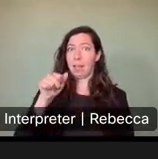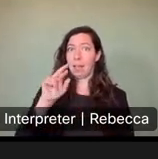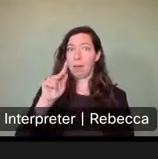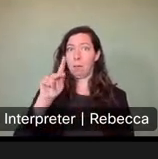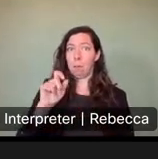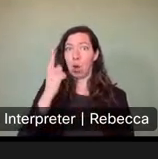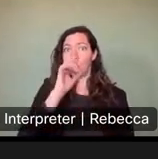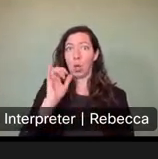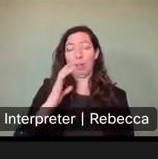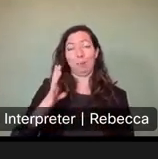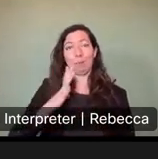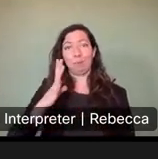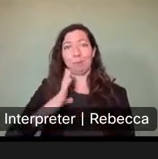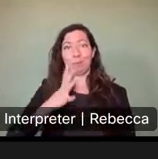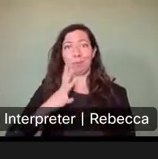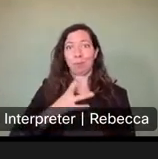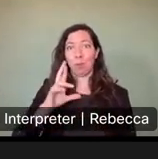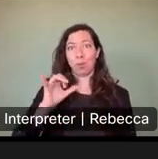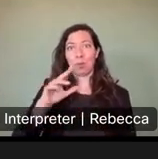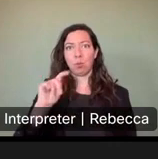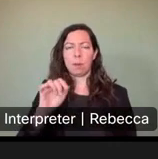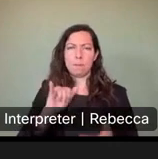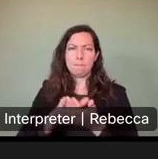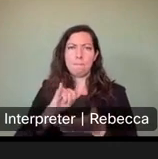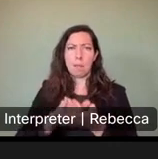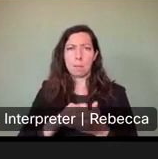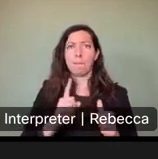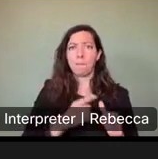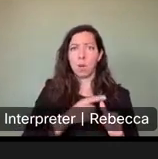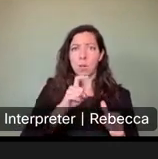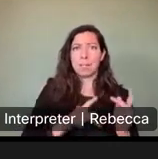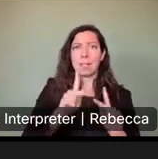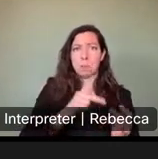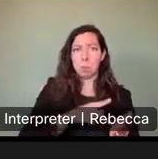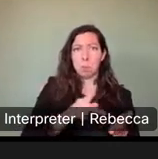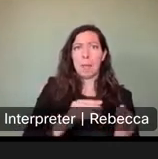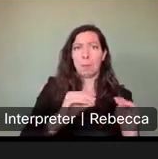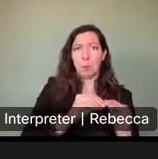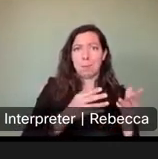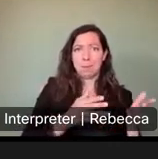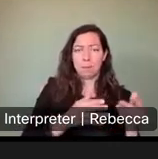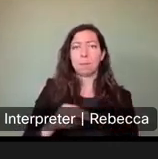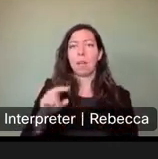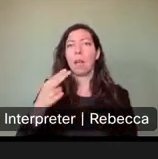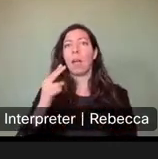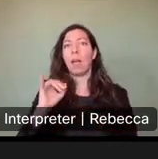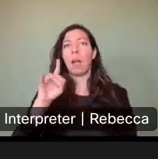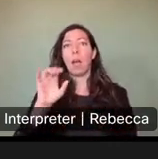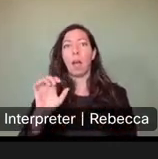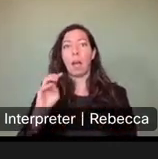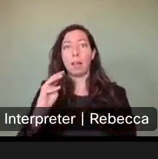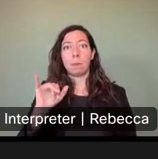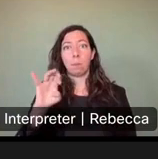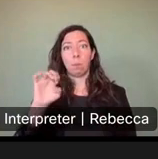financially. Um, I will tell you that we are making investments at places like Hyde Memorial State Park. We've